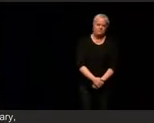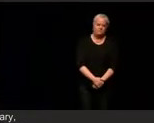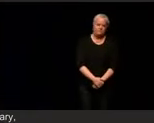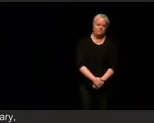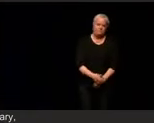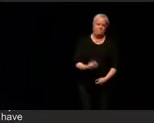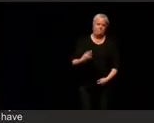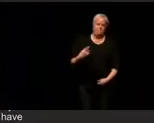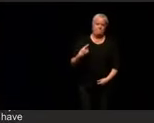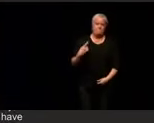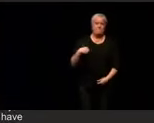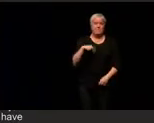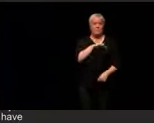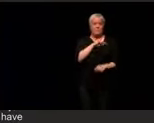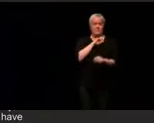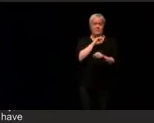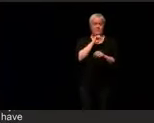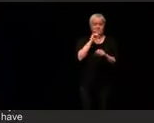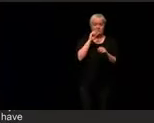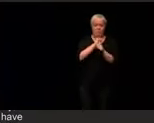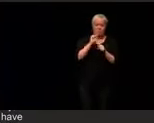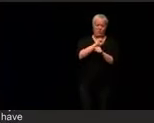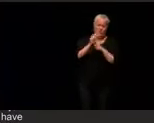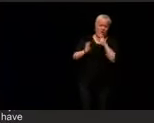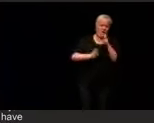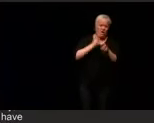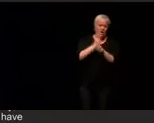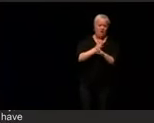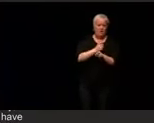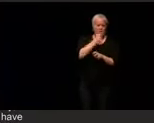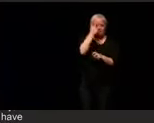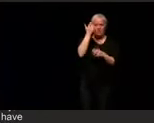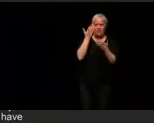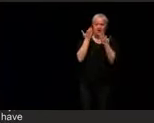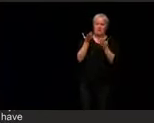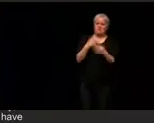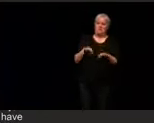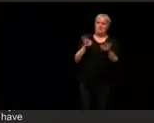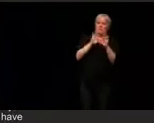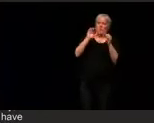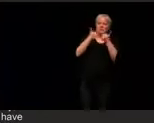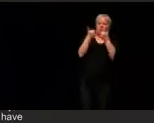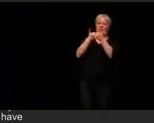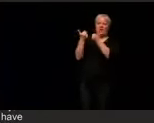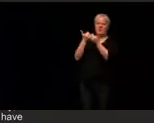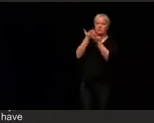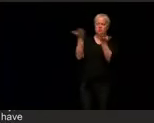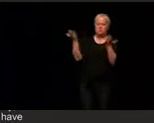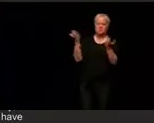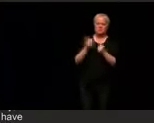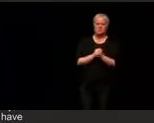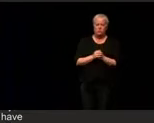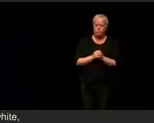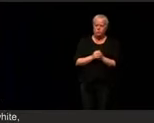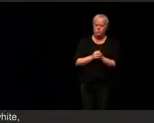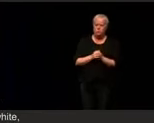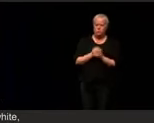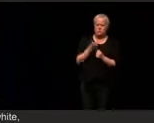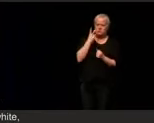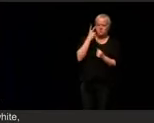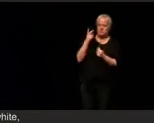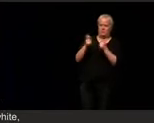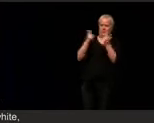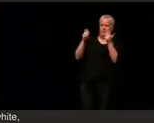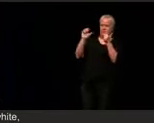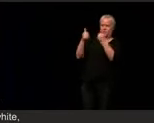We fight so hard because the stakes are so hard. There's a big difference, a big difference between